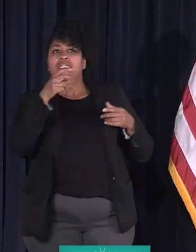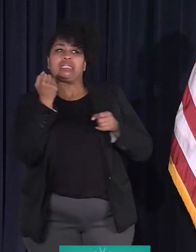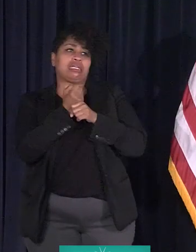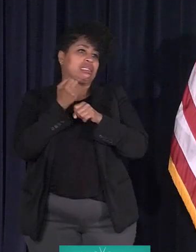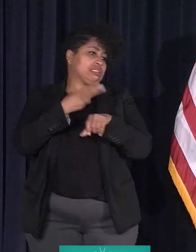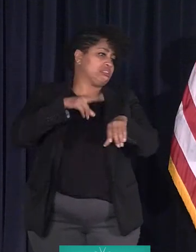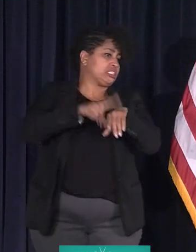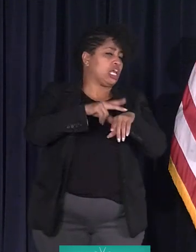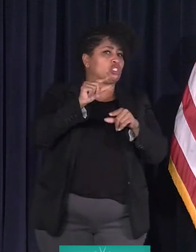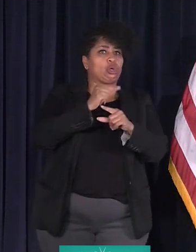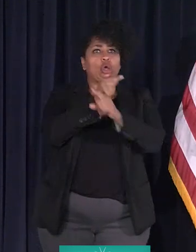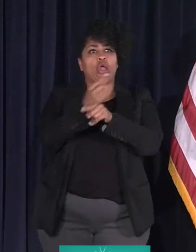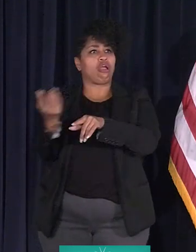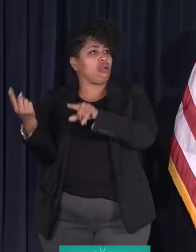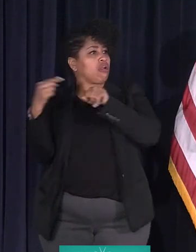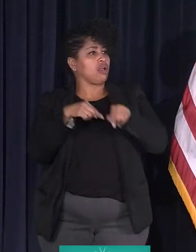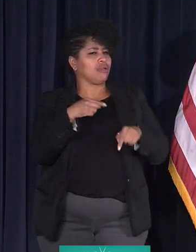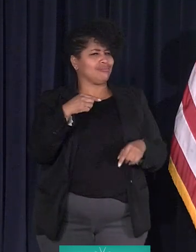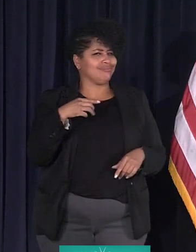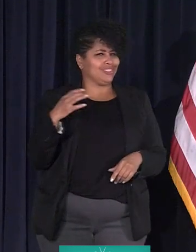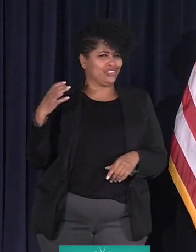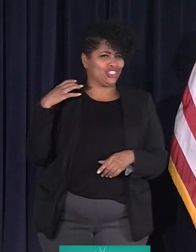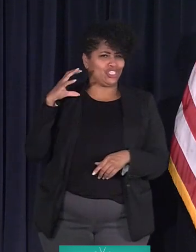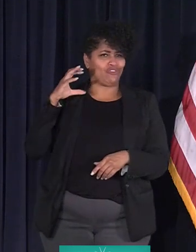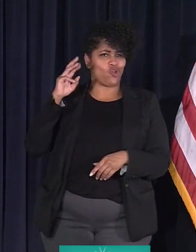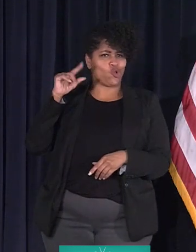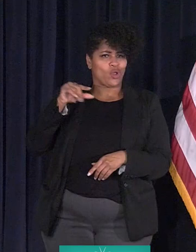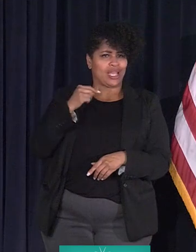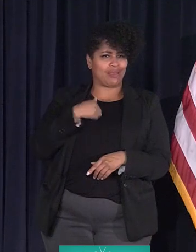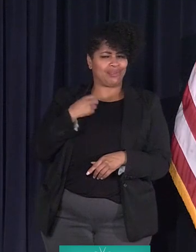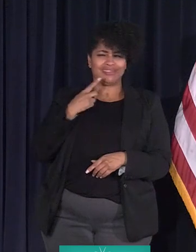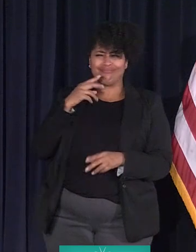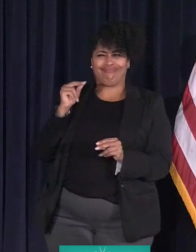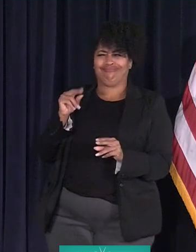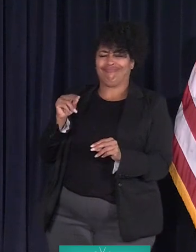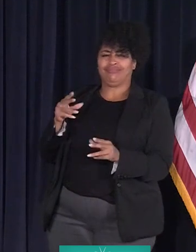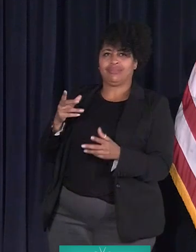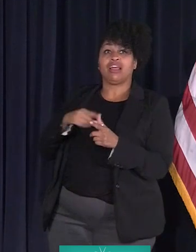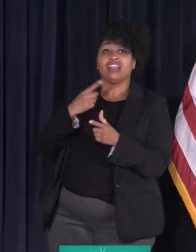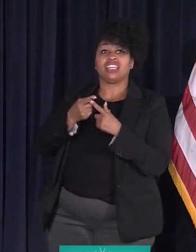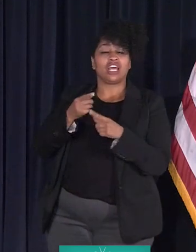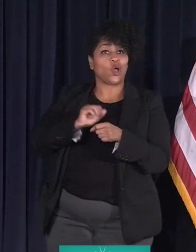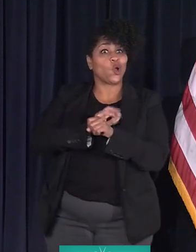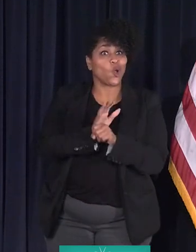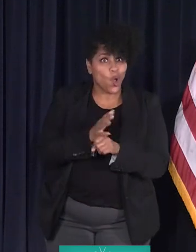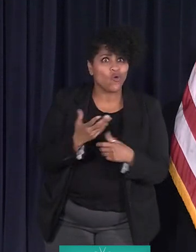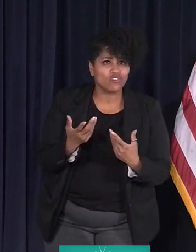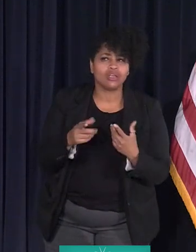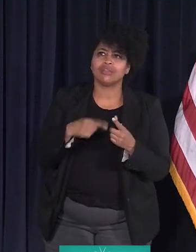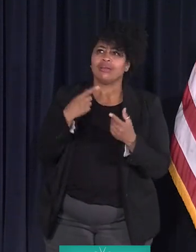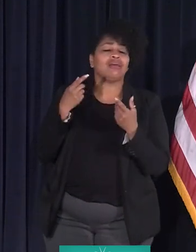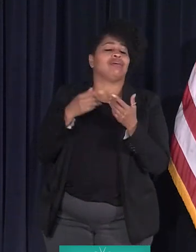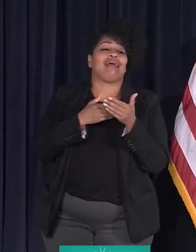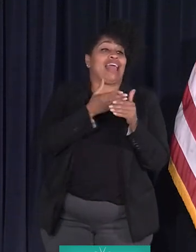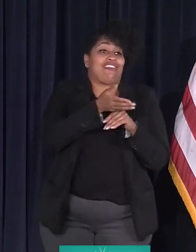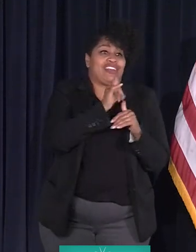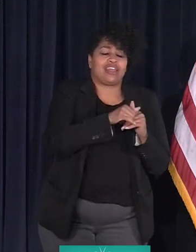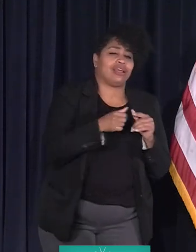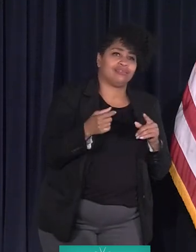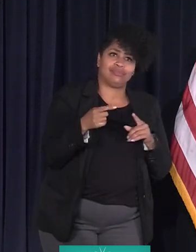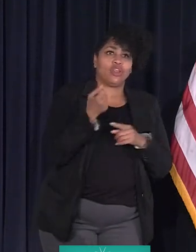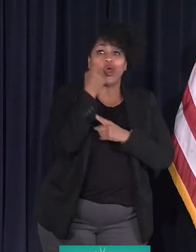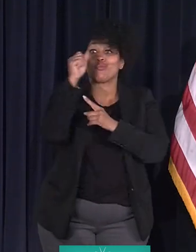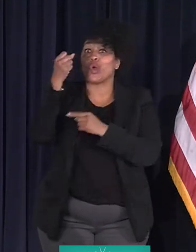National Guard in. And Chief Craig and I said, oh, no. Then if COVID weren't enough, when the protests hit, nearly every